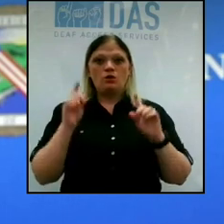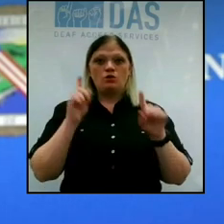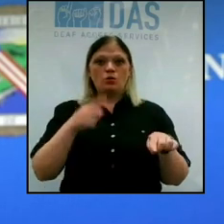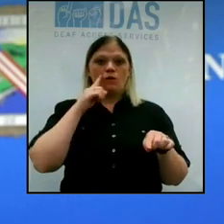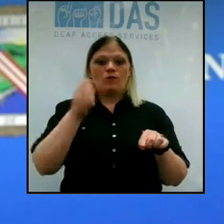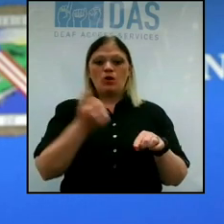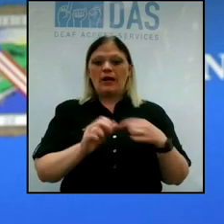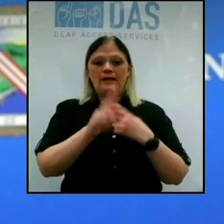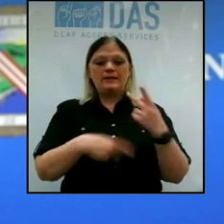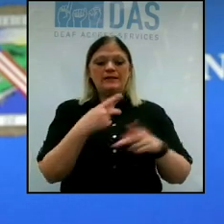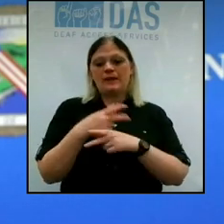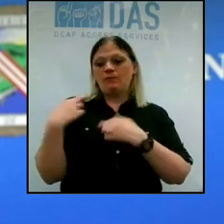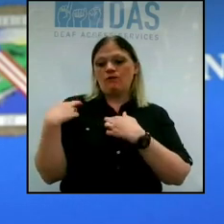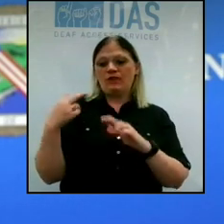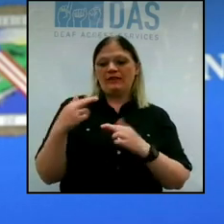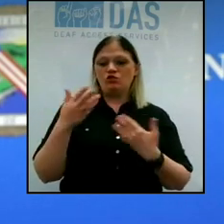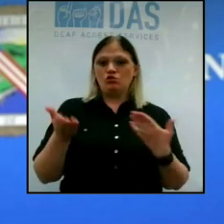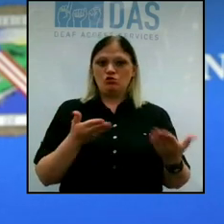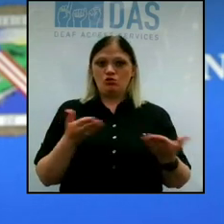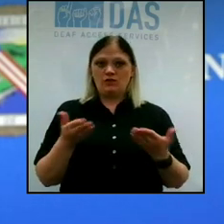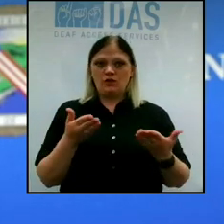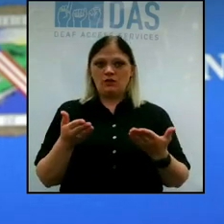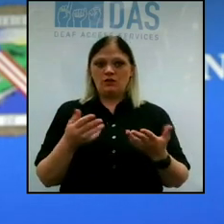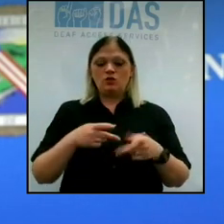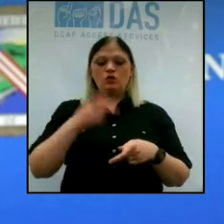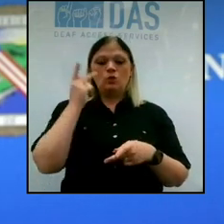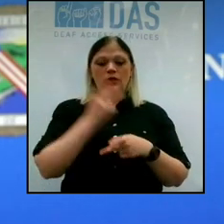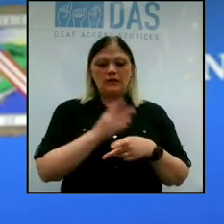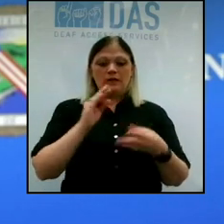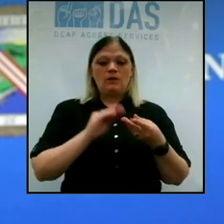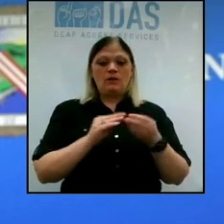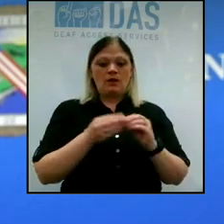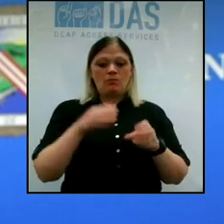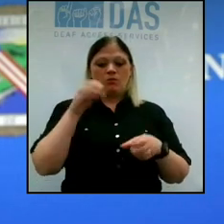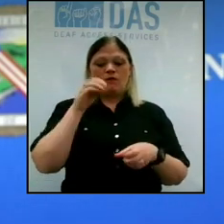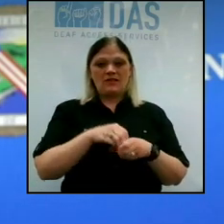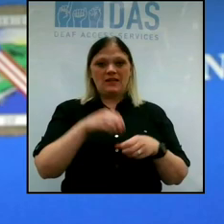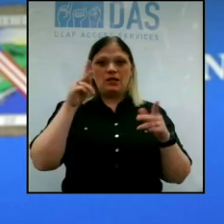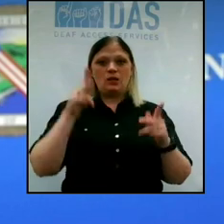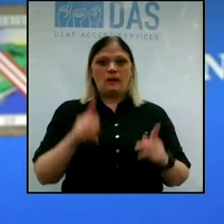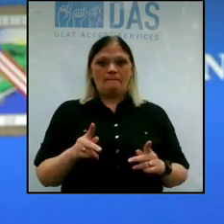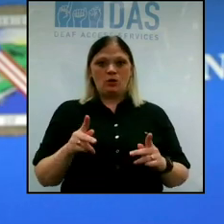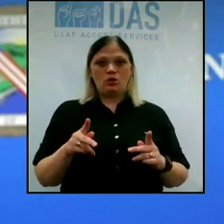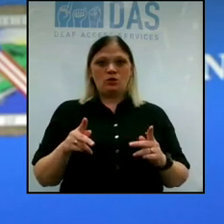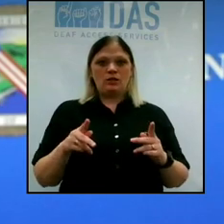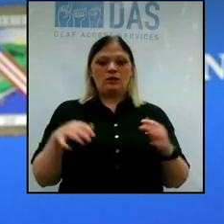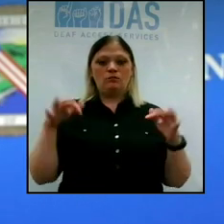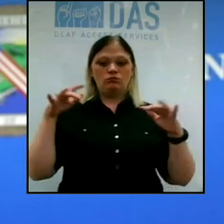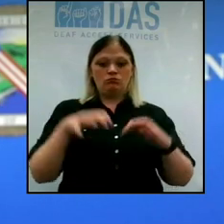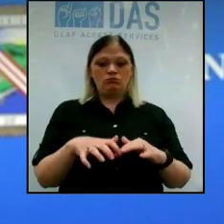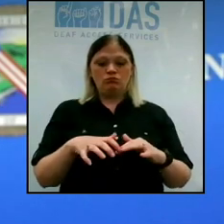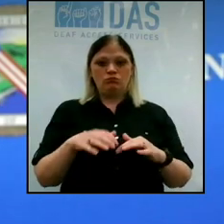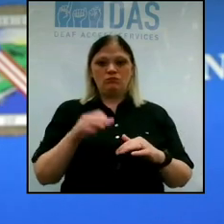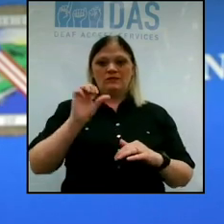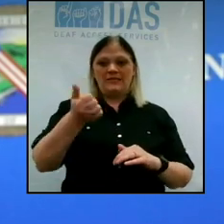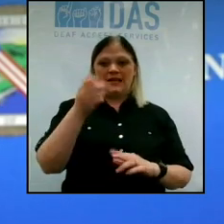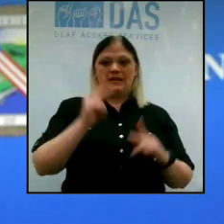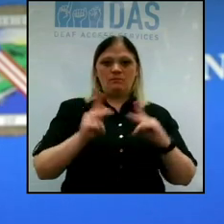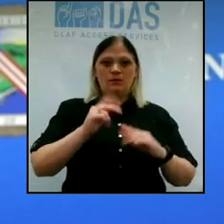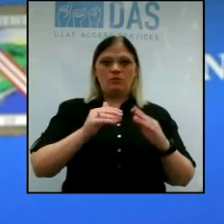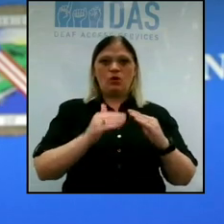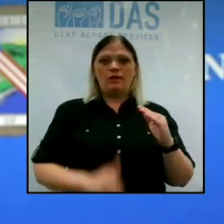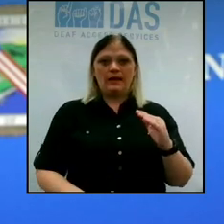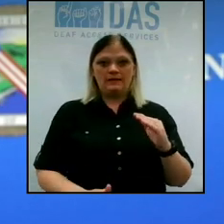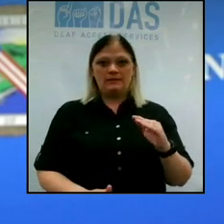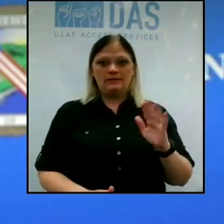any type of religious services, that they keep the number of in-person congregation to 10 or less. And so I think